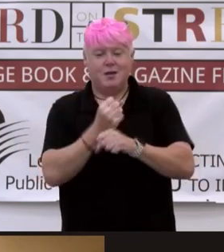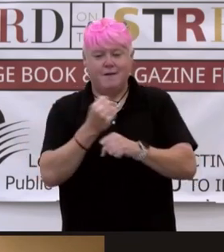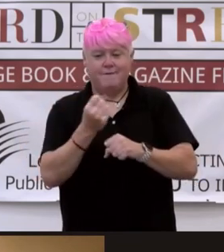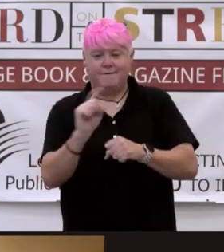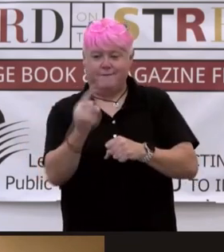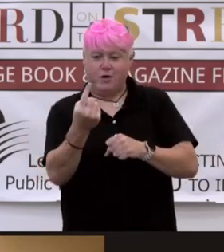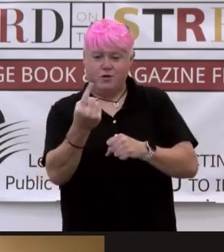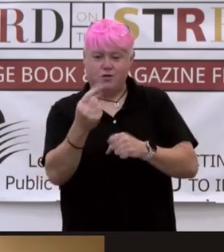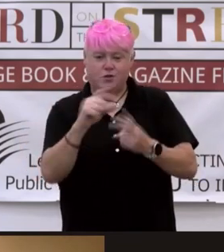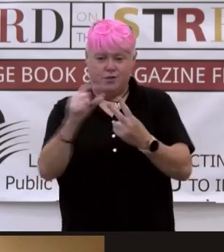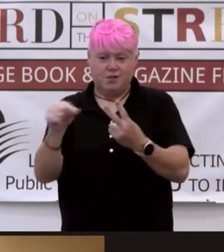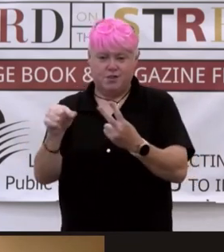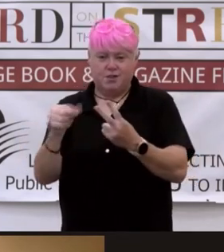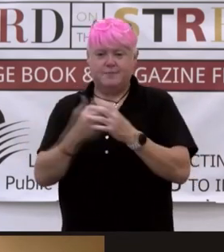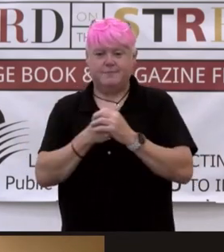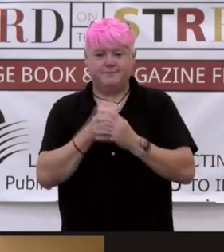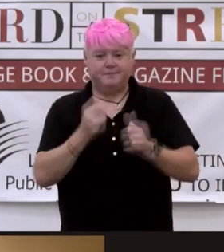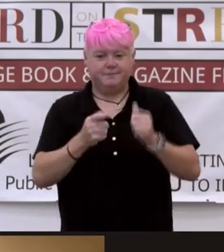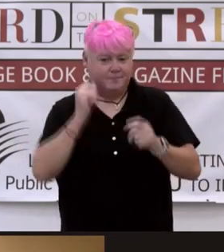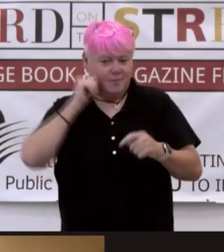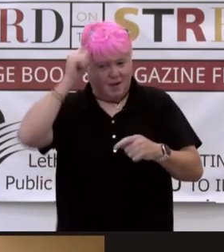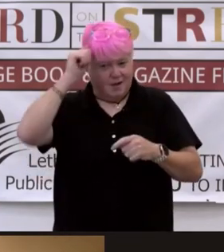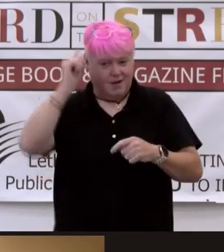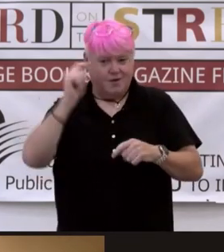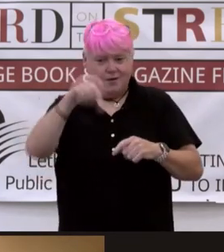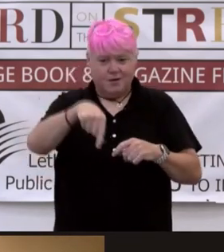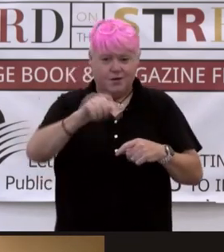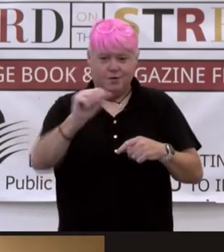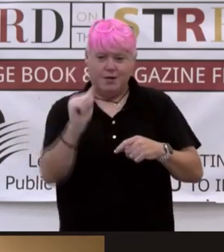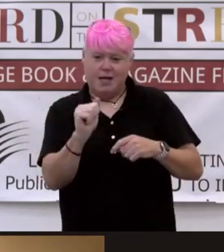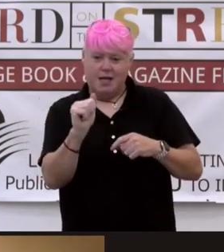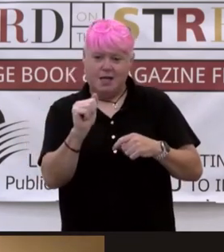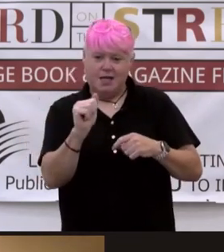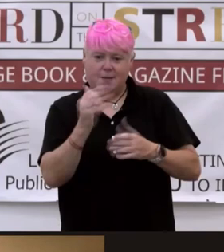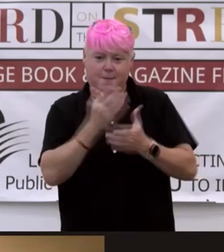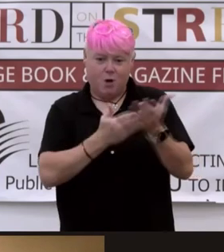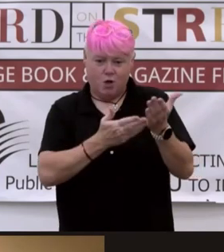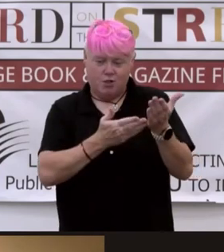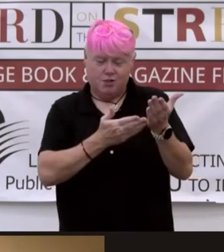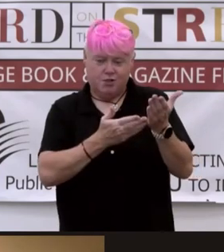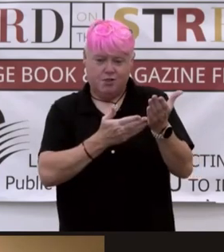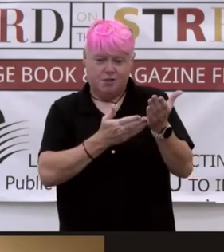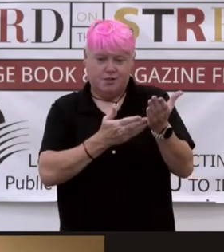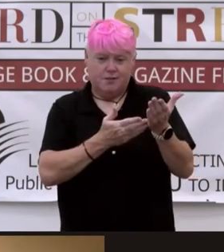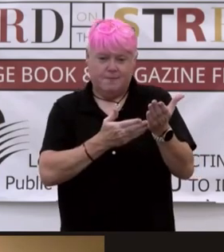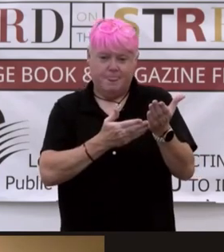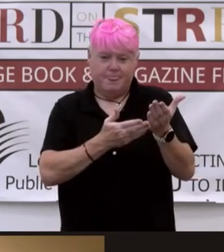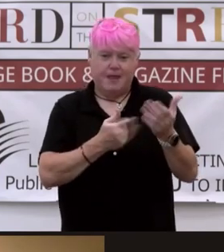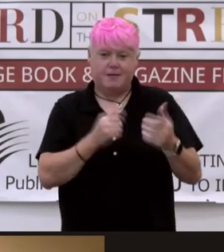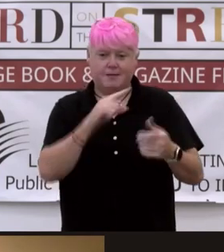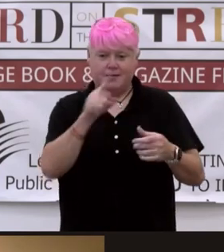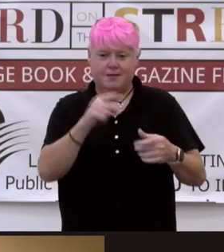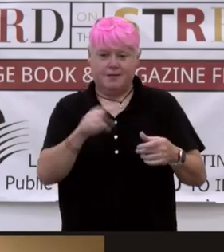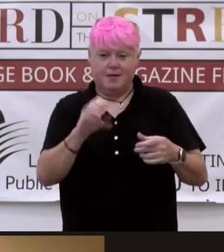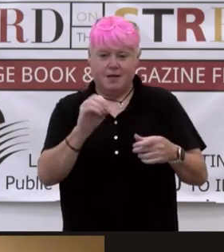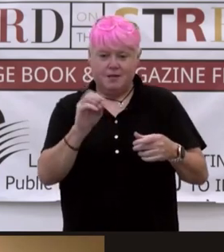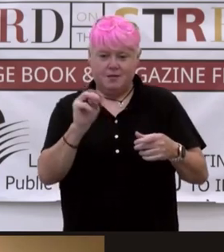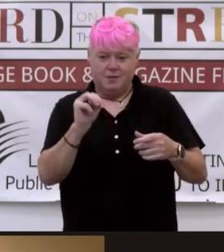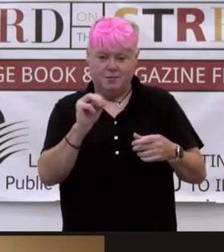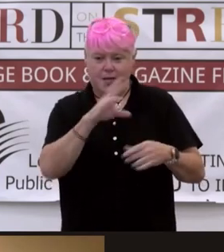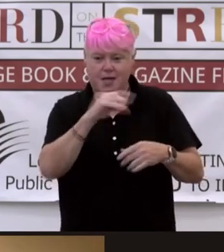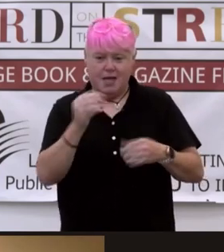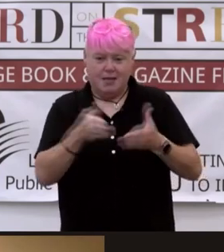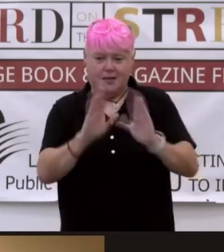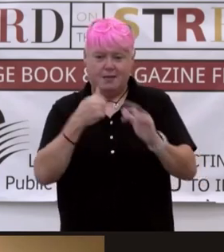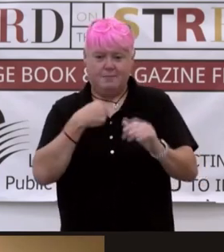So if you are a teenager, pop into the Q&A part of the Zoom webinar and just let me know